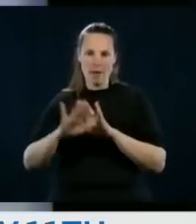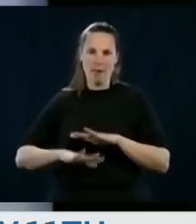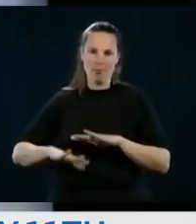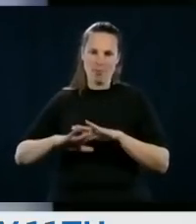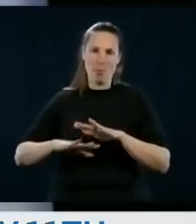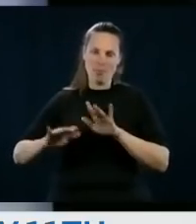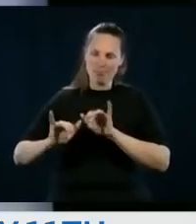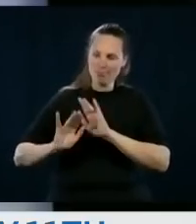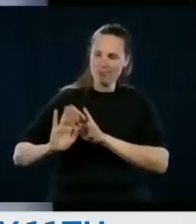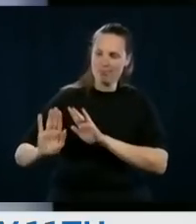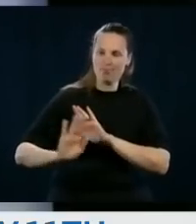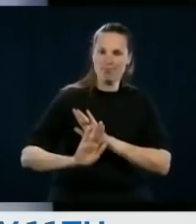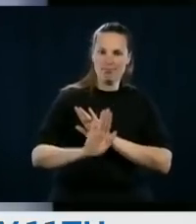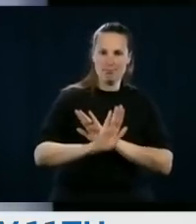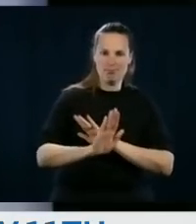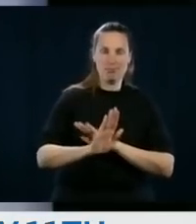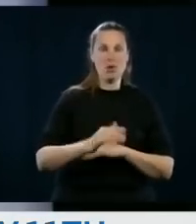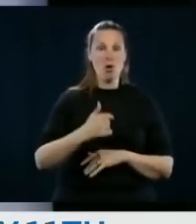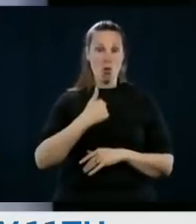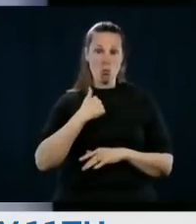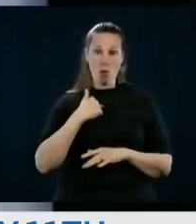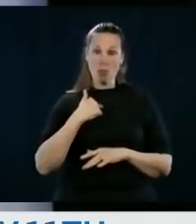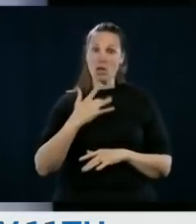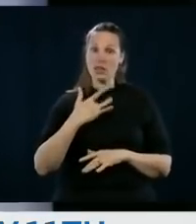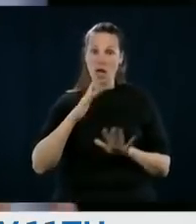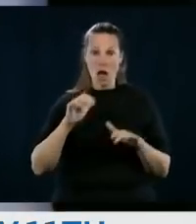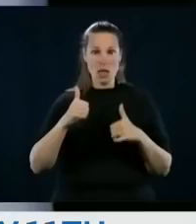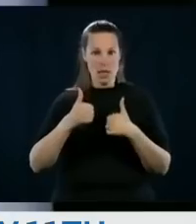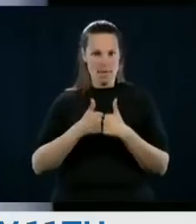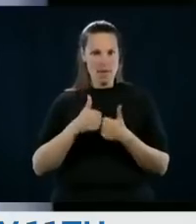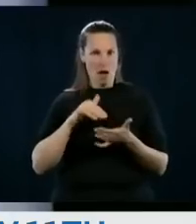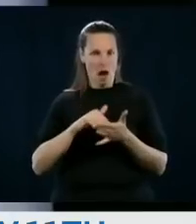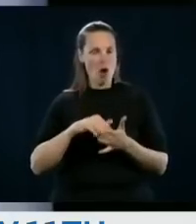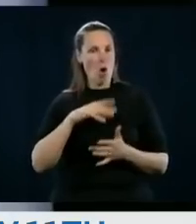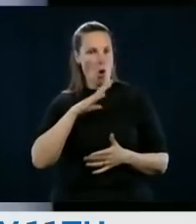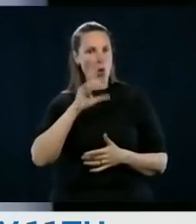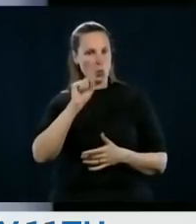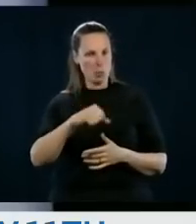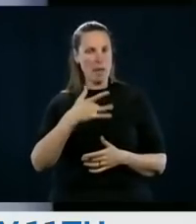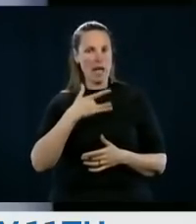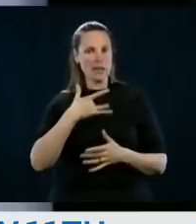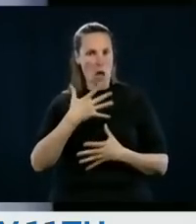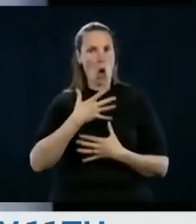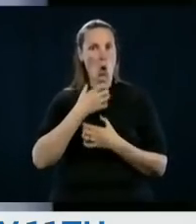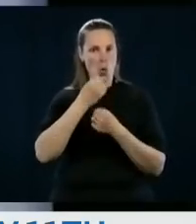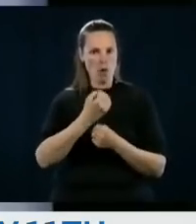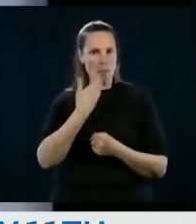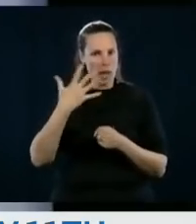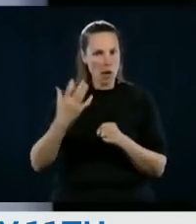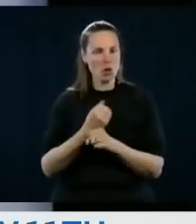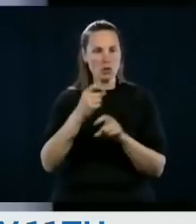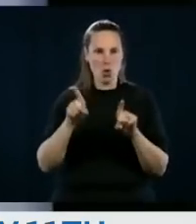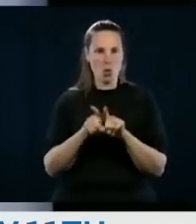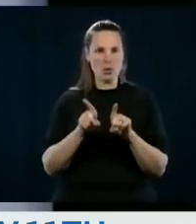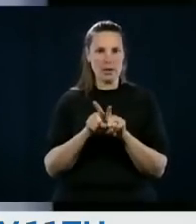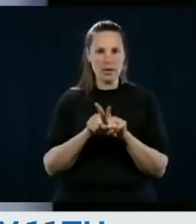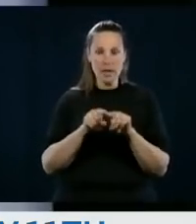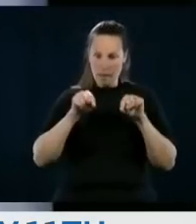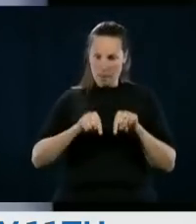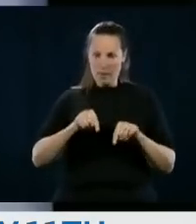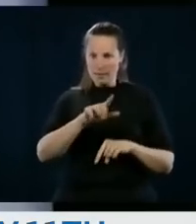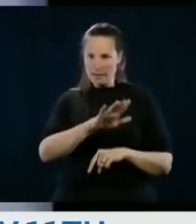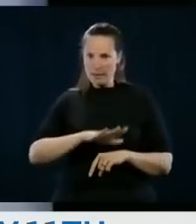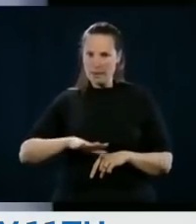I would like to end by saying that I trust that everything will be done well. Yes, there are challenges, but we're giving ourselves the time to be able